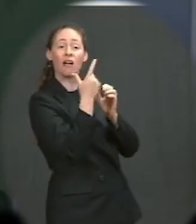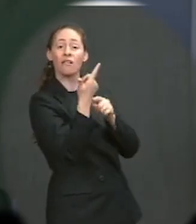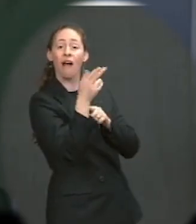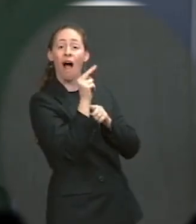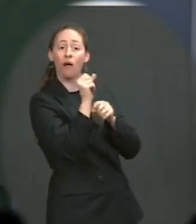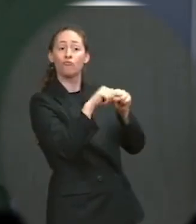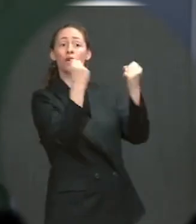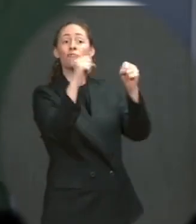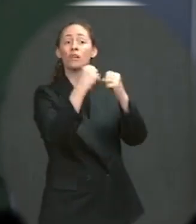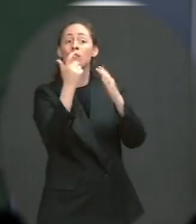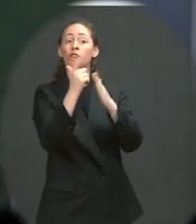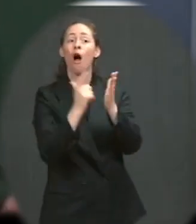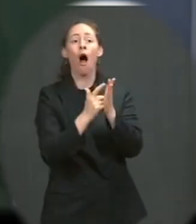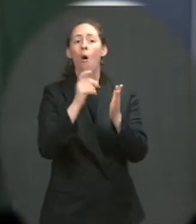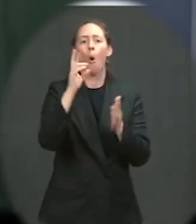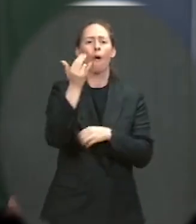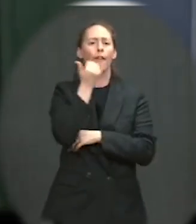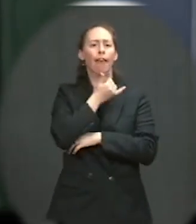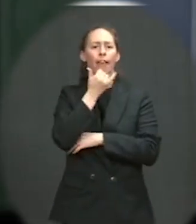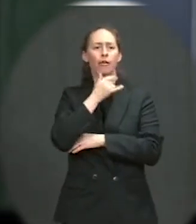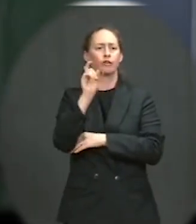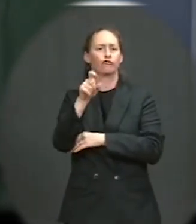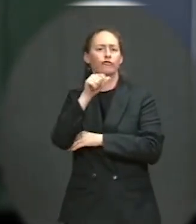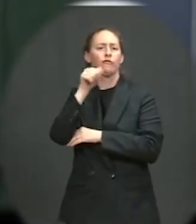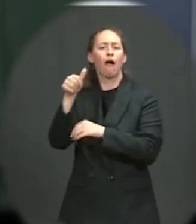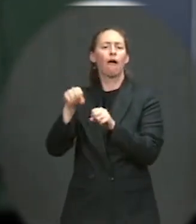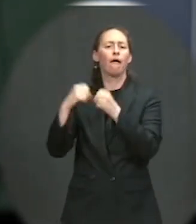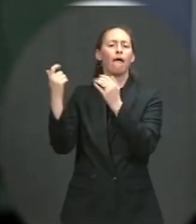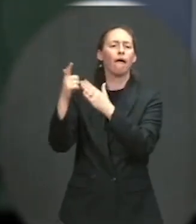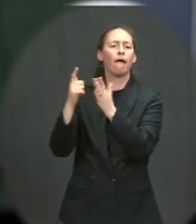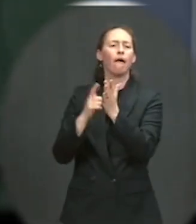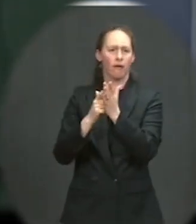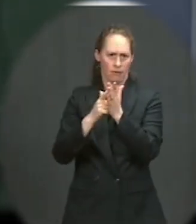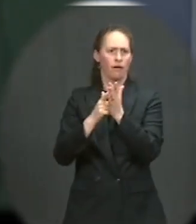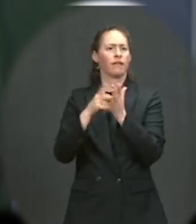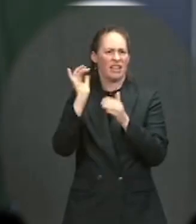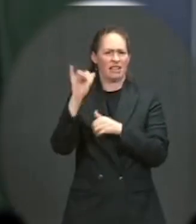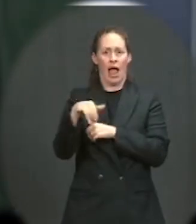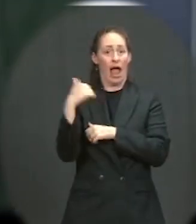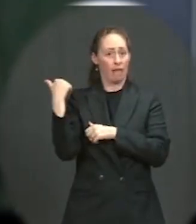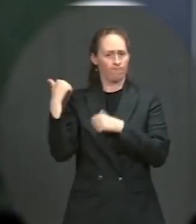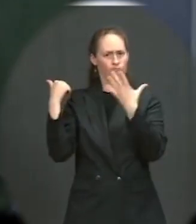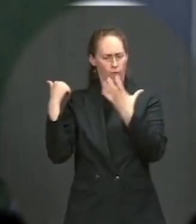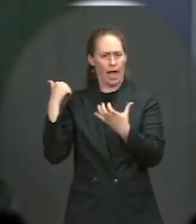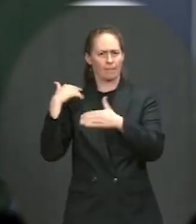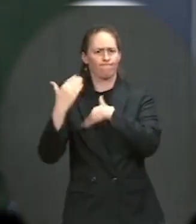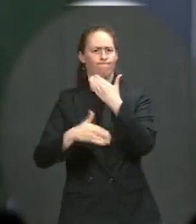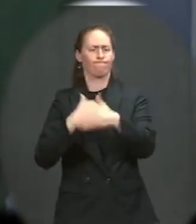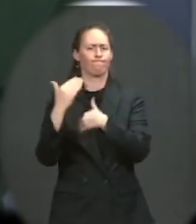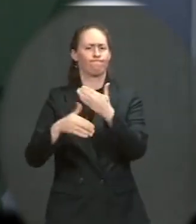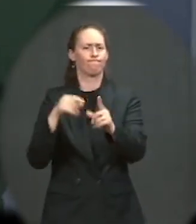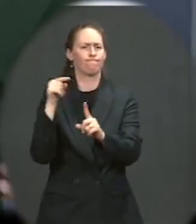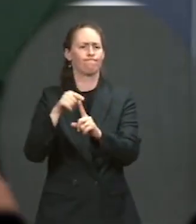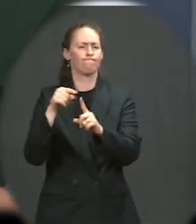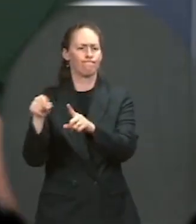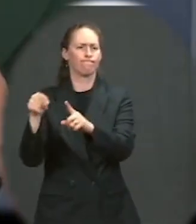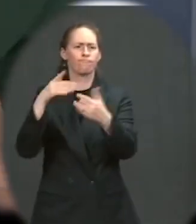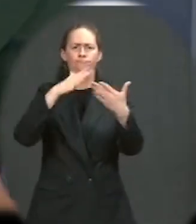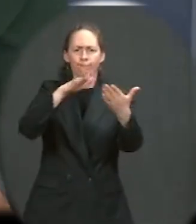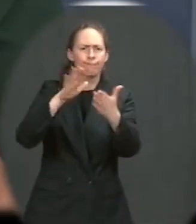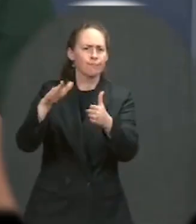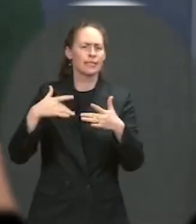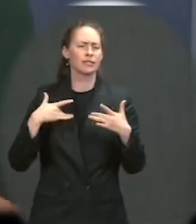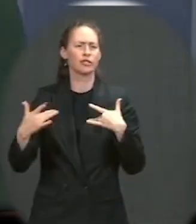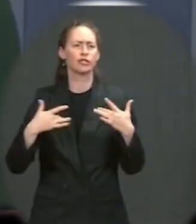them from some dealers across the country. And part of his announcement is taking steps to do exactly that. But part of his announcement is also ensuring